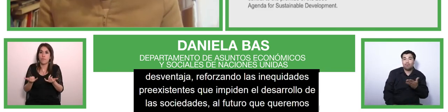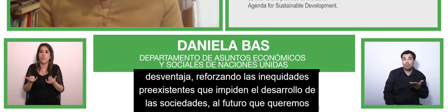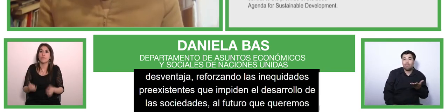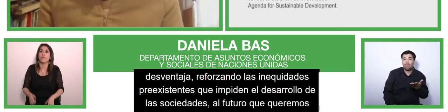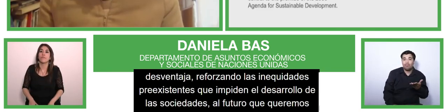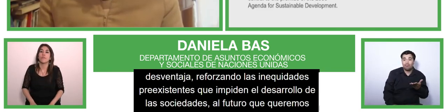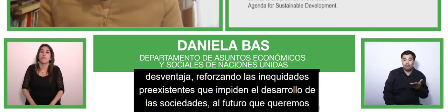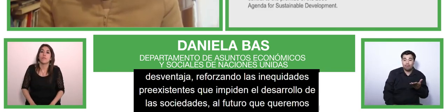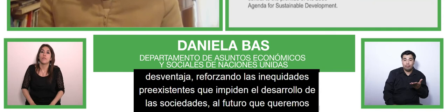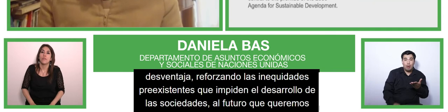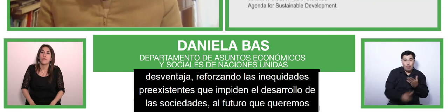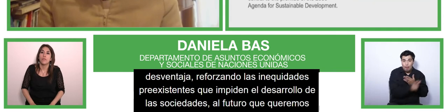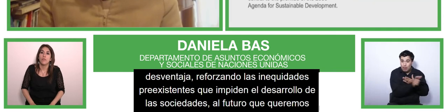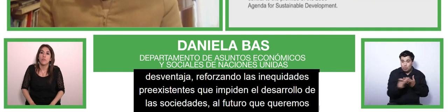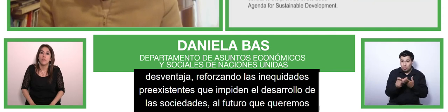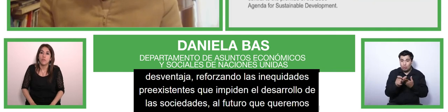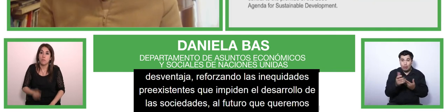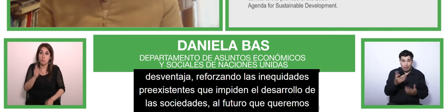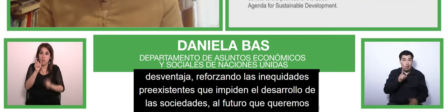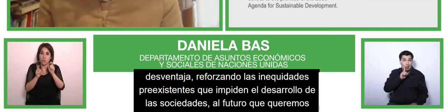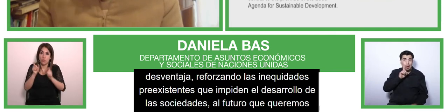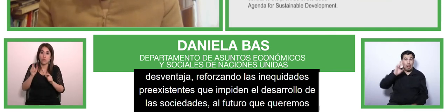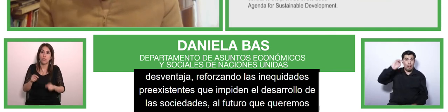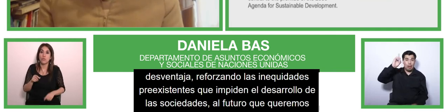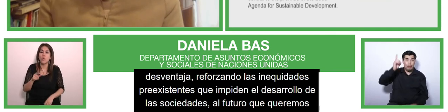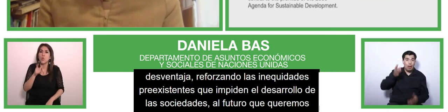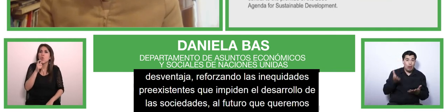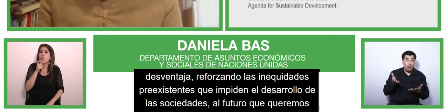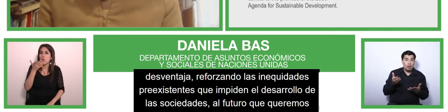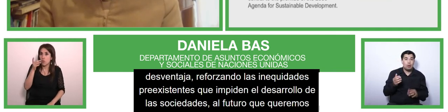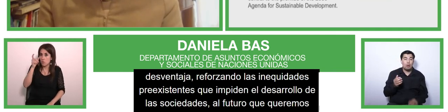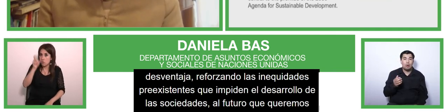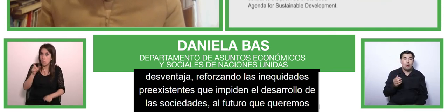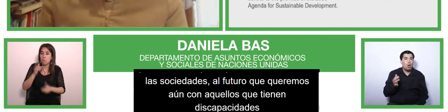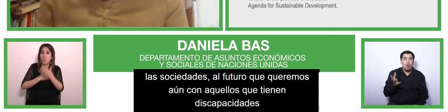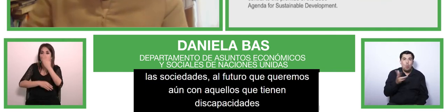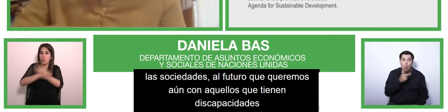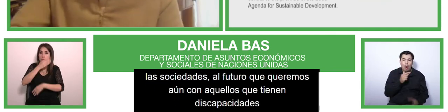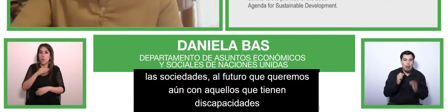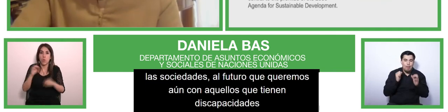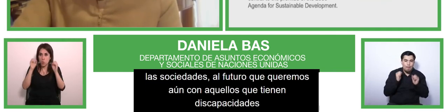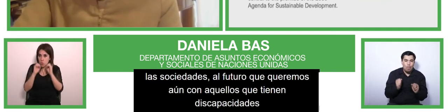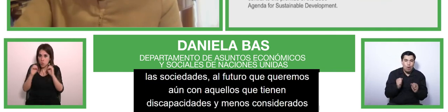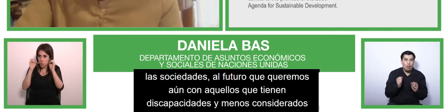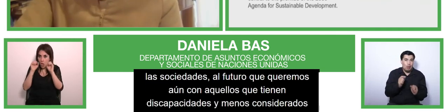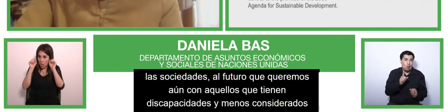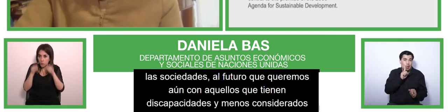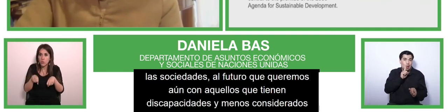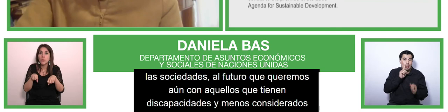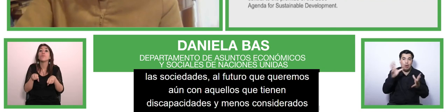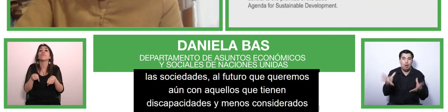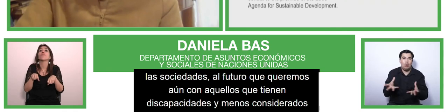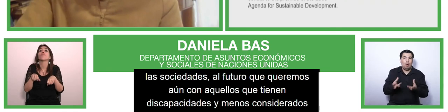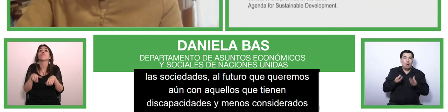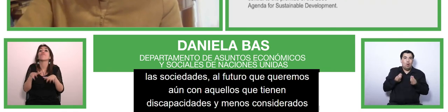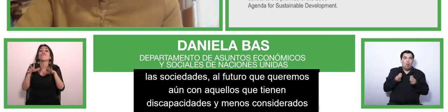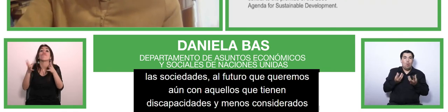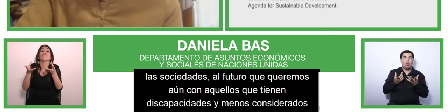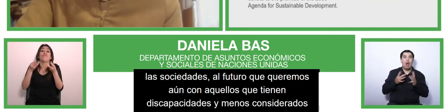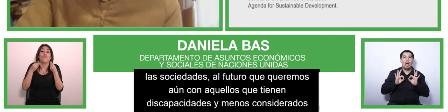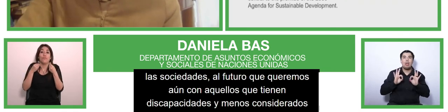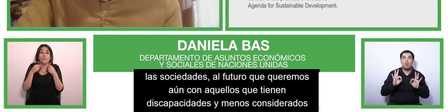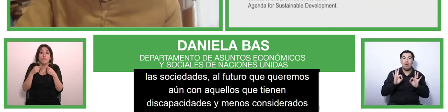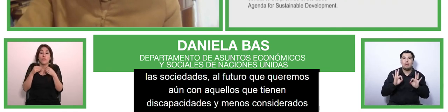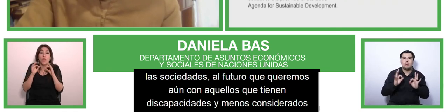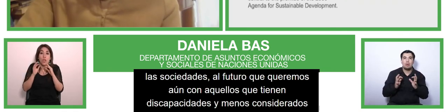less likely to access education imagine one in three children with disabilities of primary school age